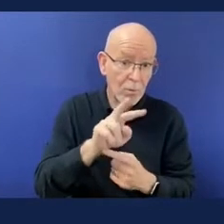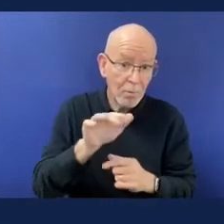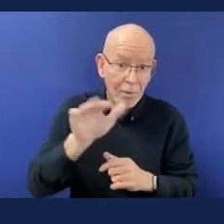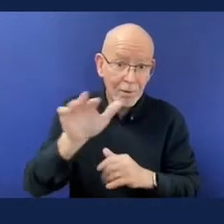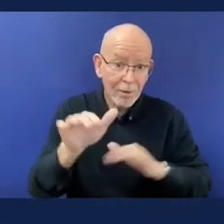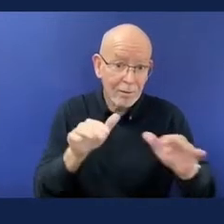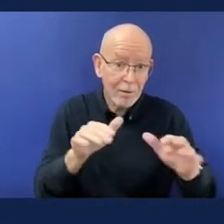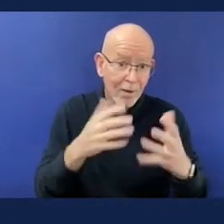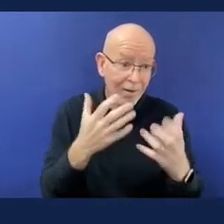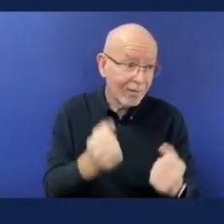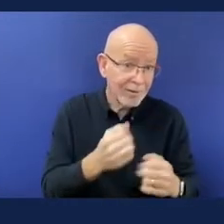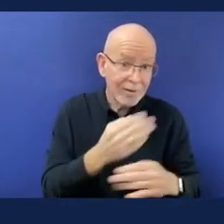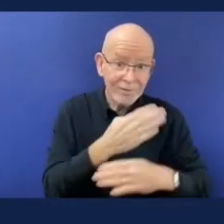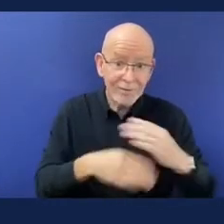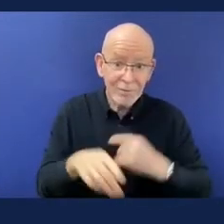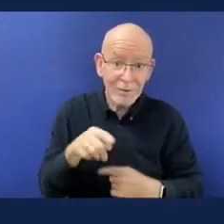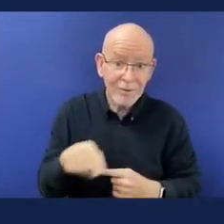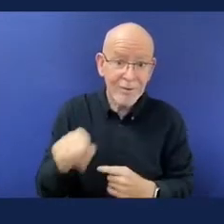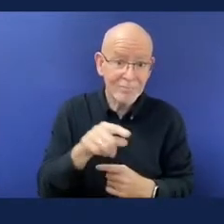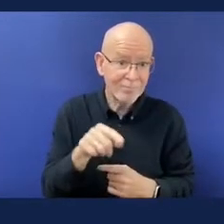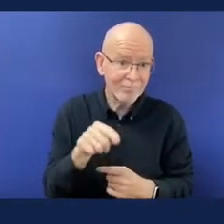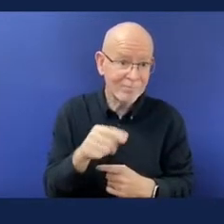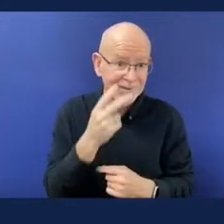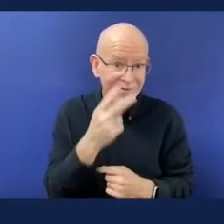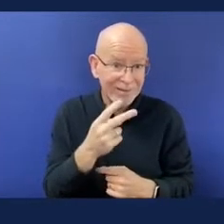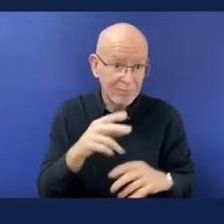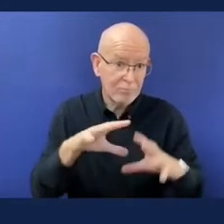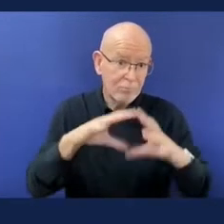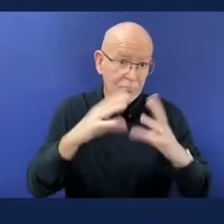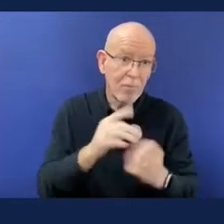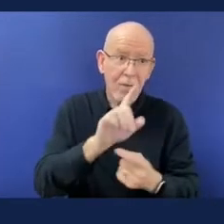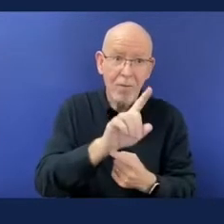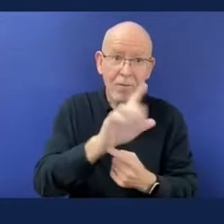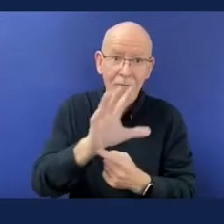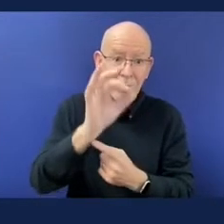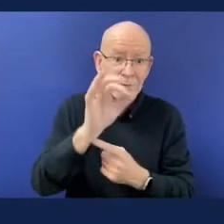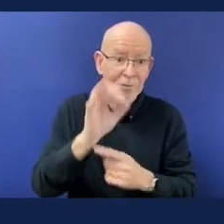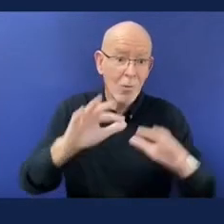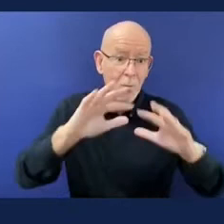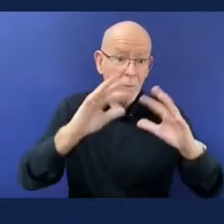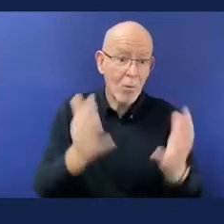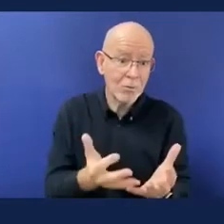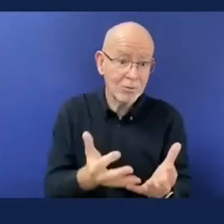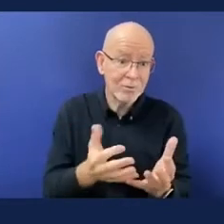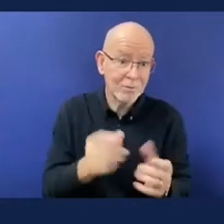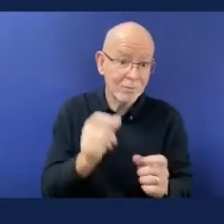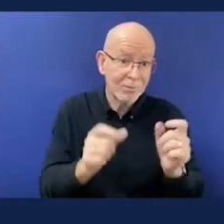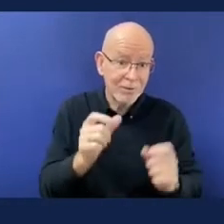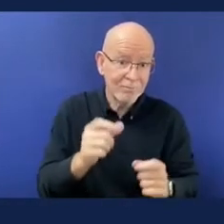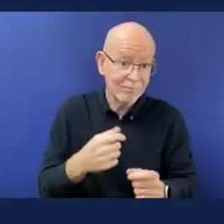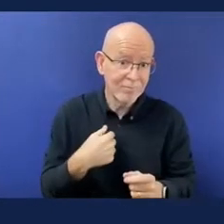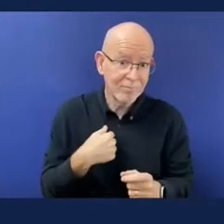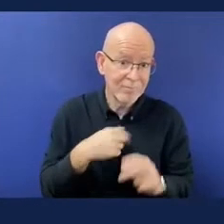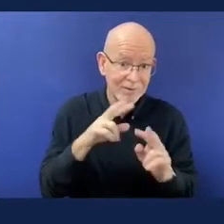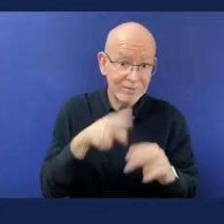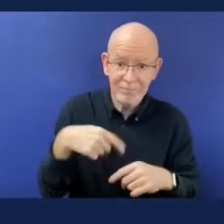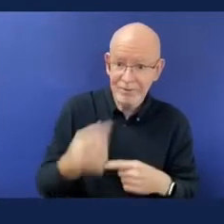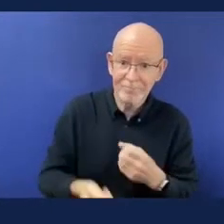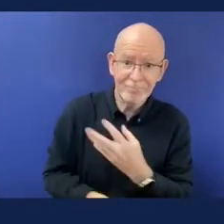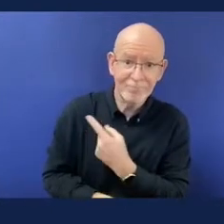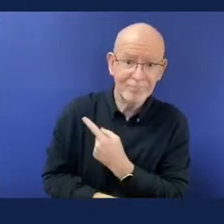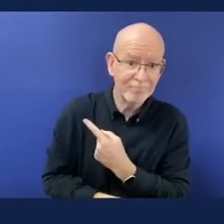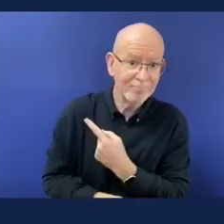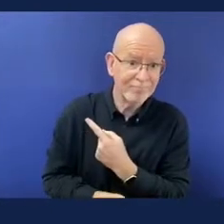if you think about the world and how progressive it's been in recent years there's been lots of progress in gender, sexual